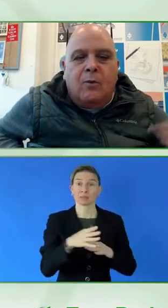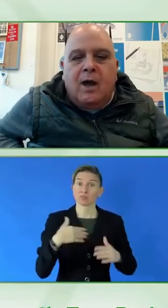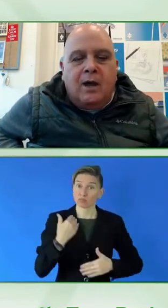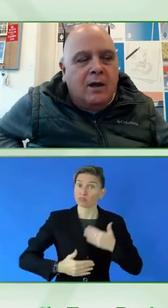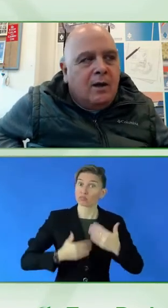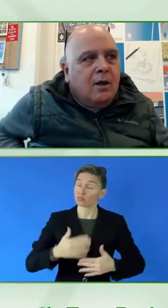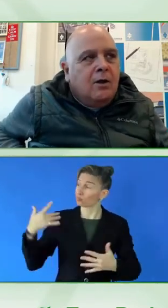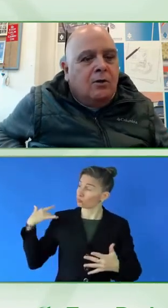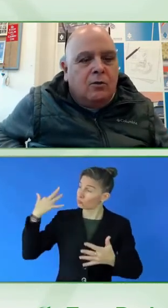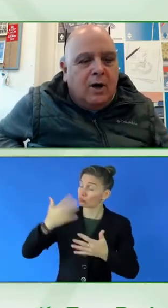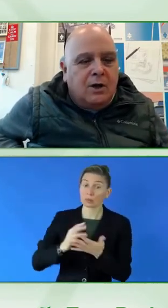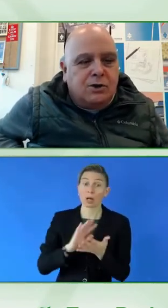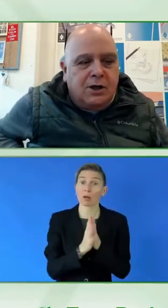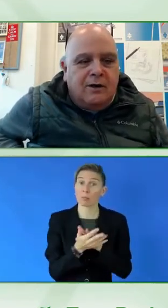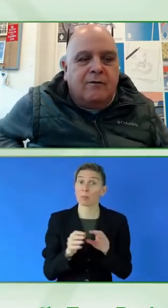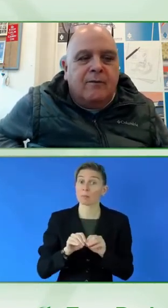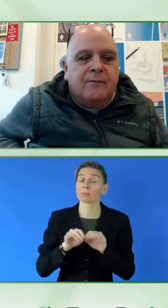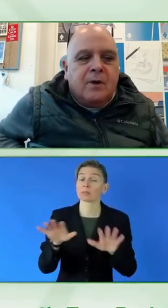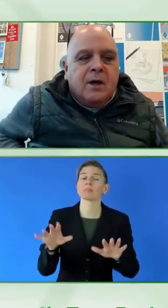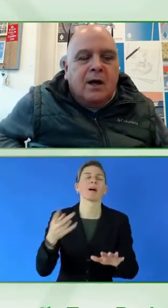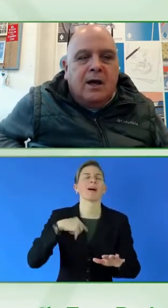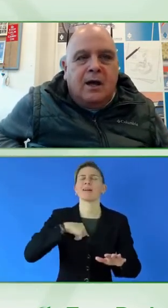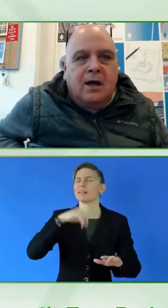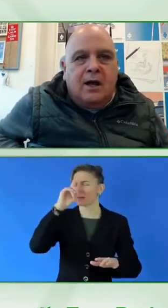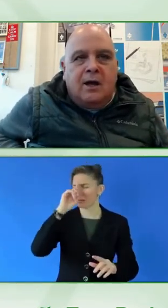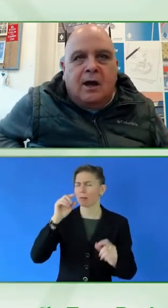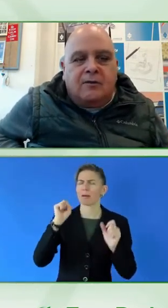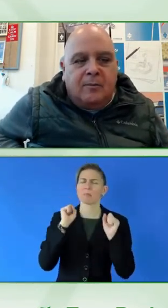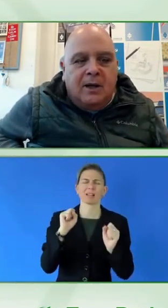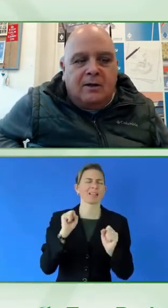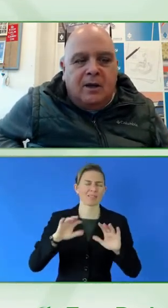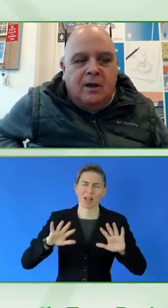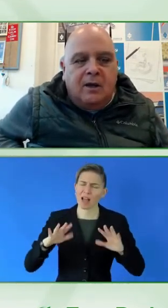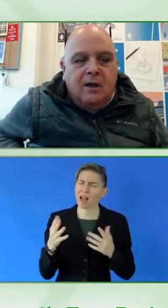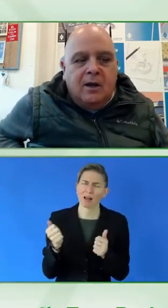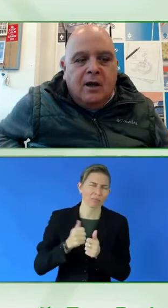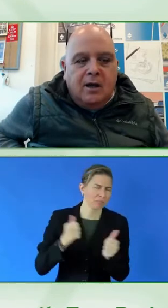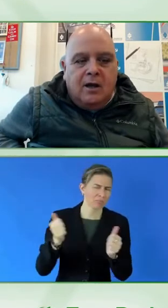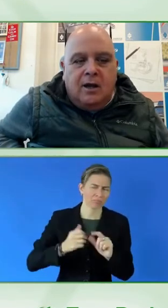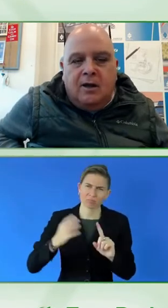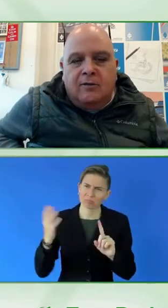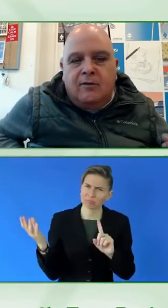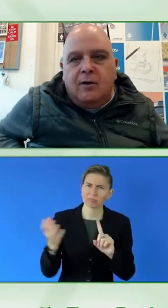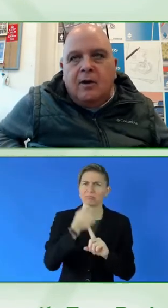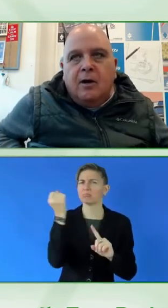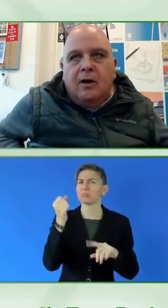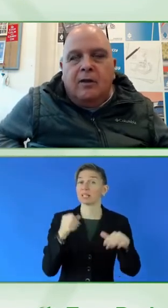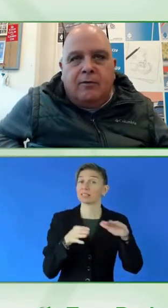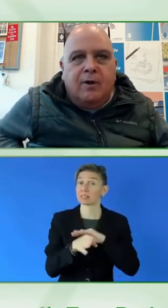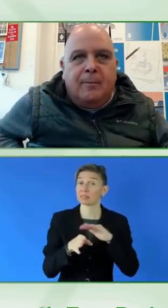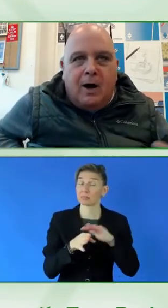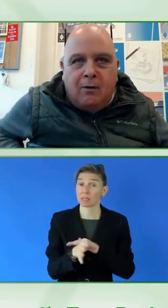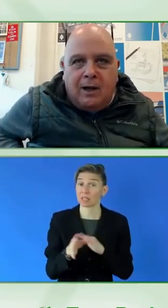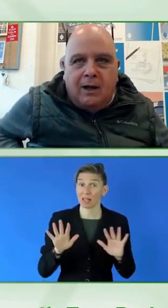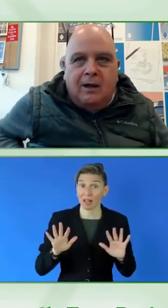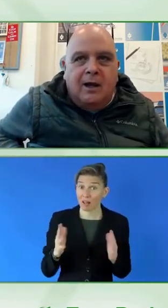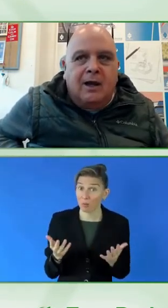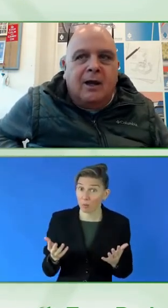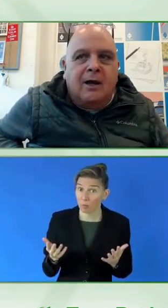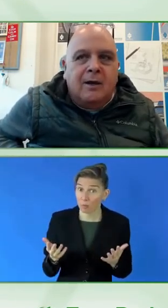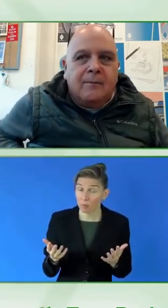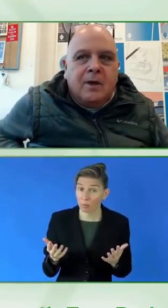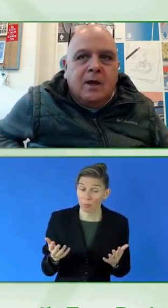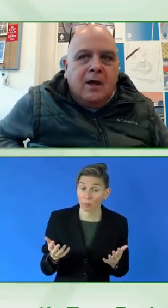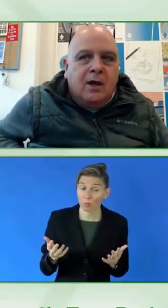that the way to achieve accessibility is in three parallel